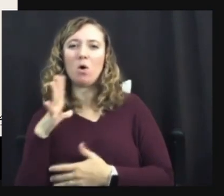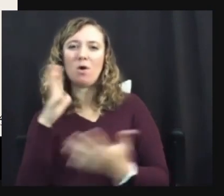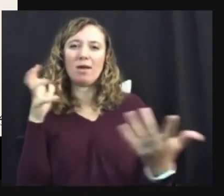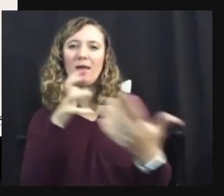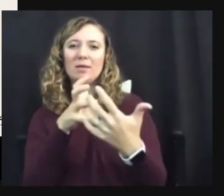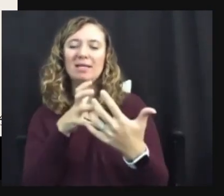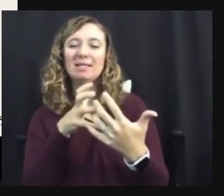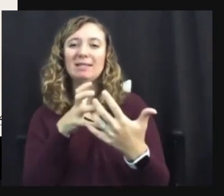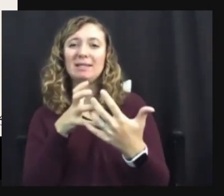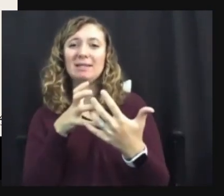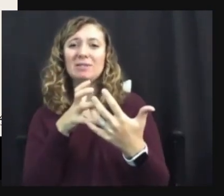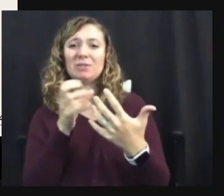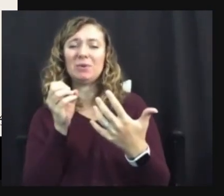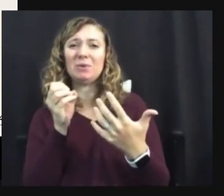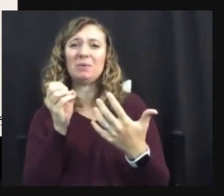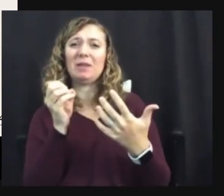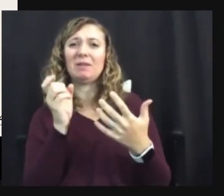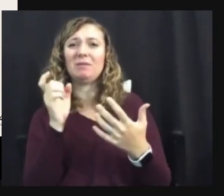accommodations.